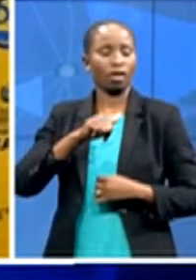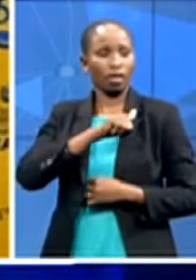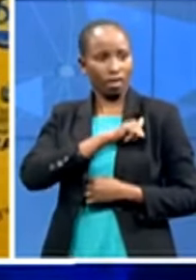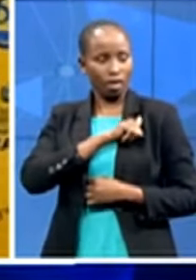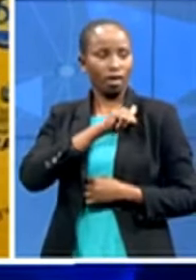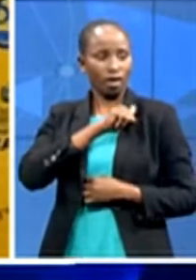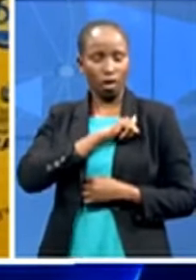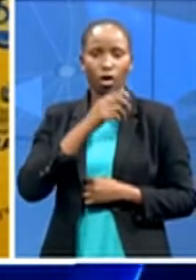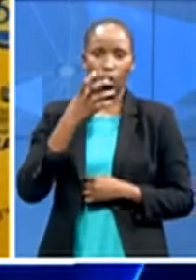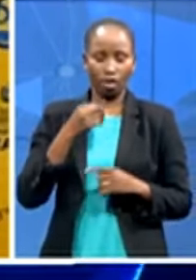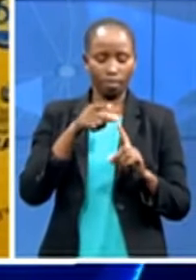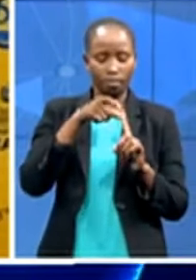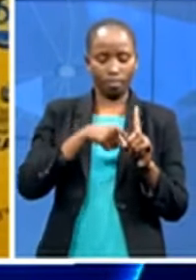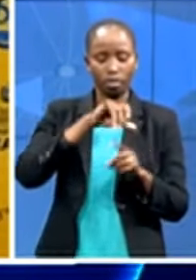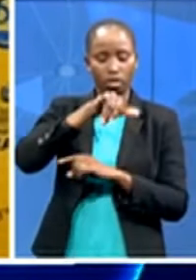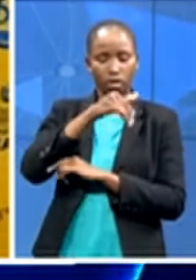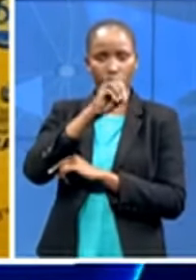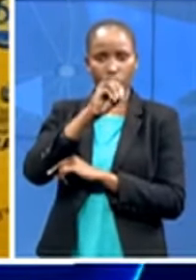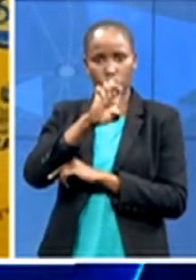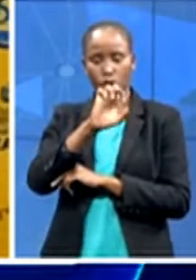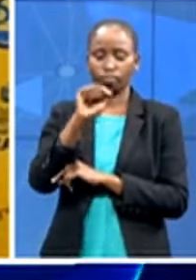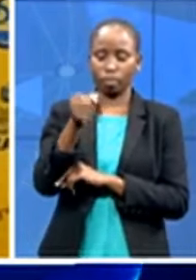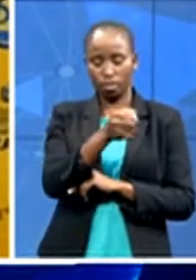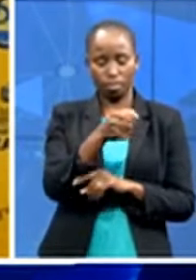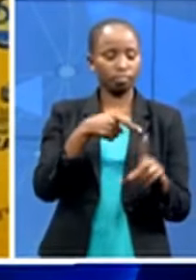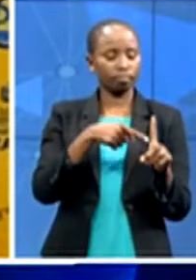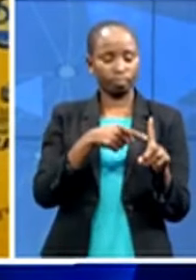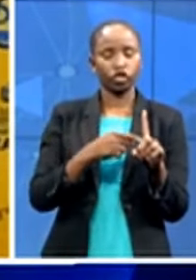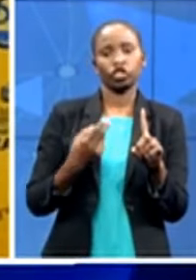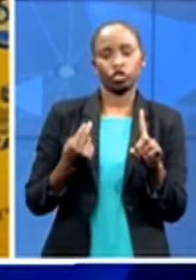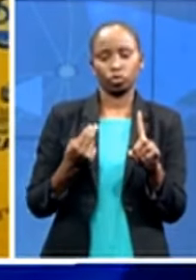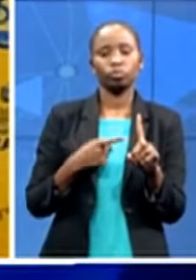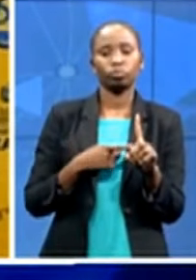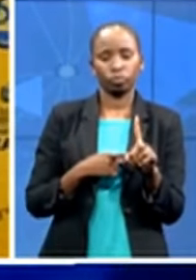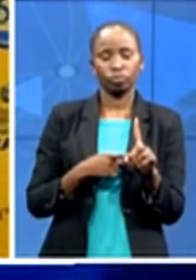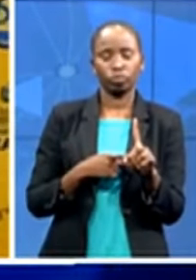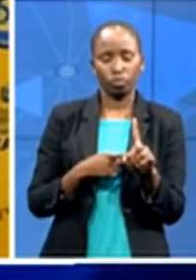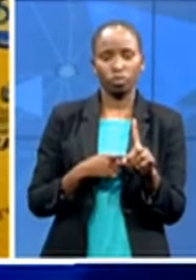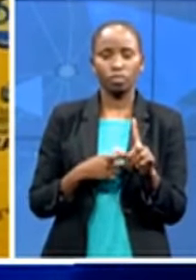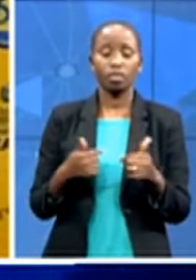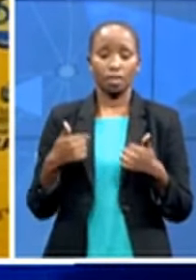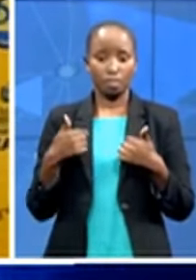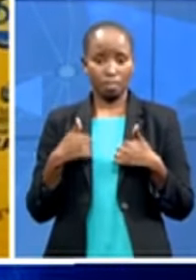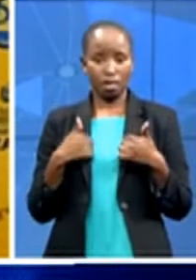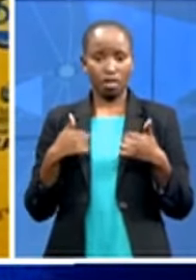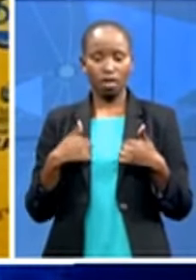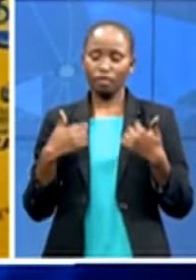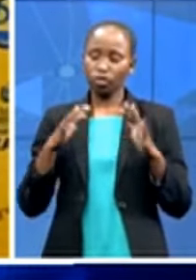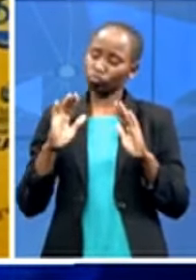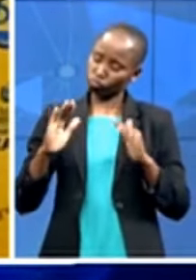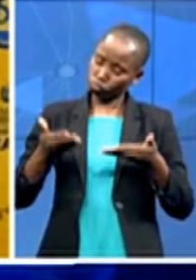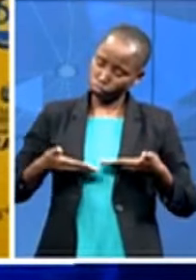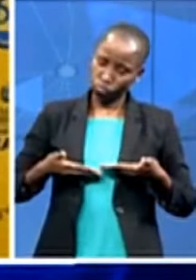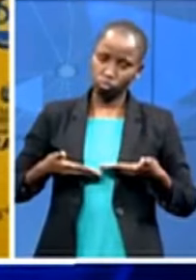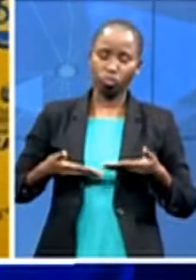minister of health and i'm one of the people who welcome his appointment because if you remember